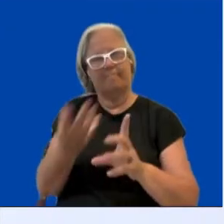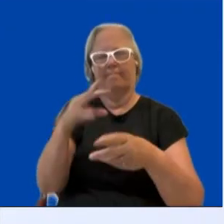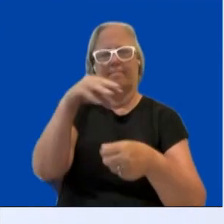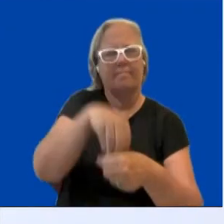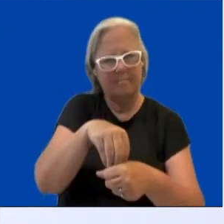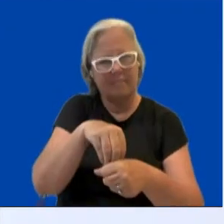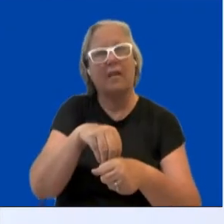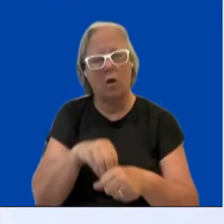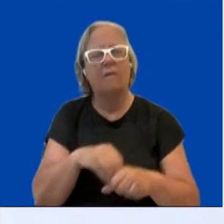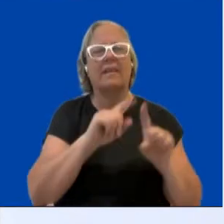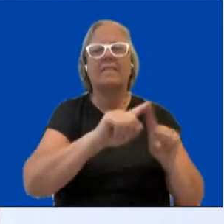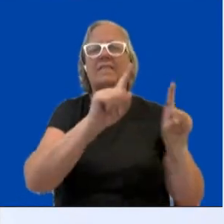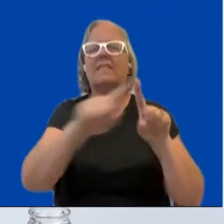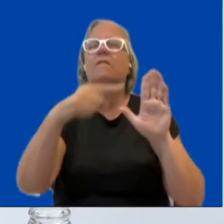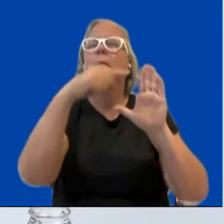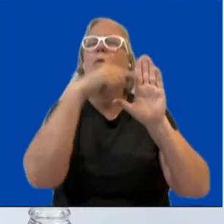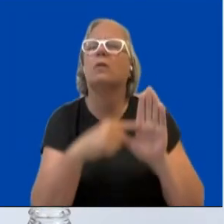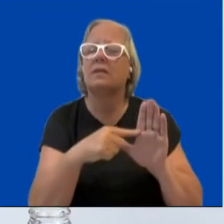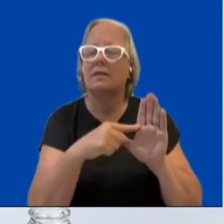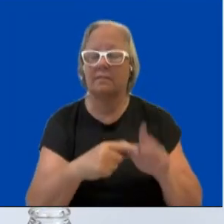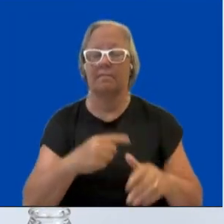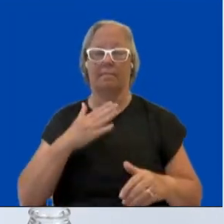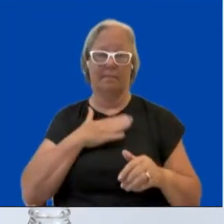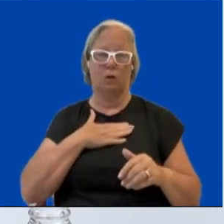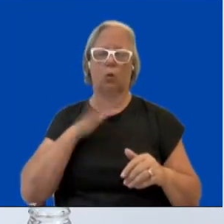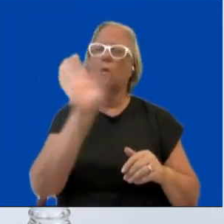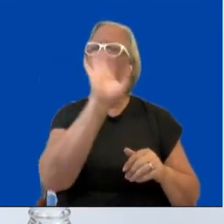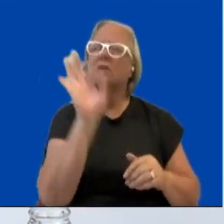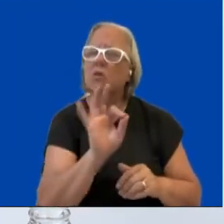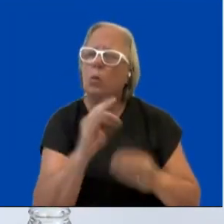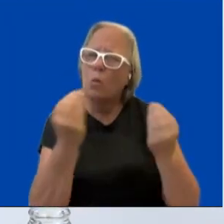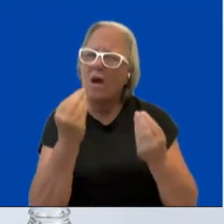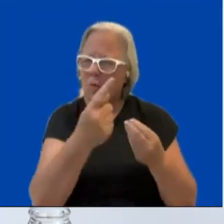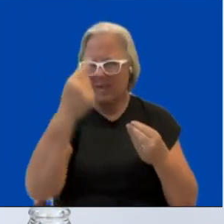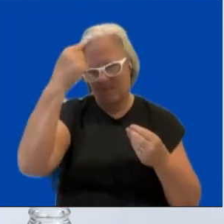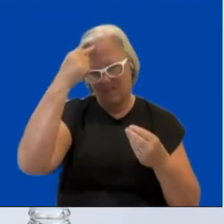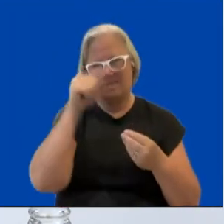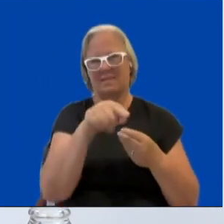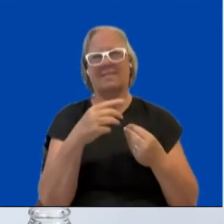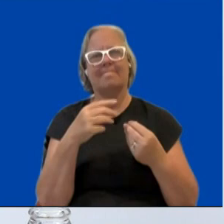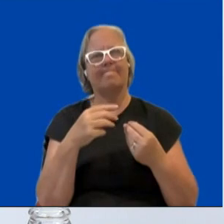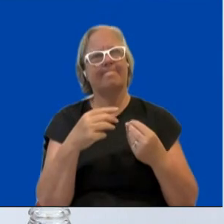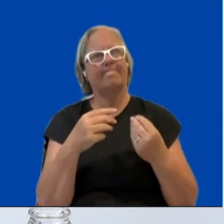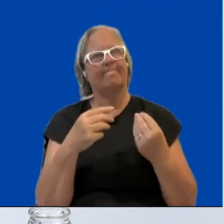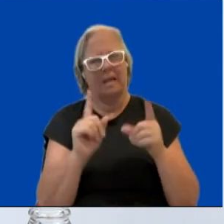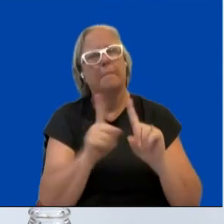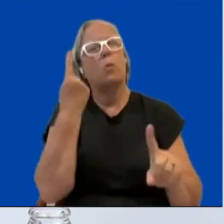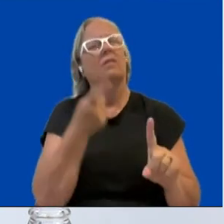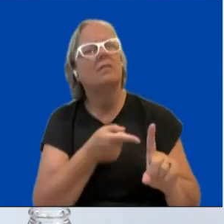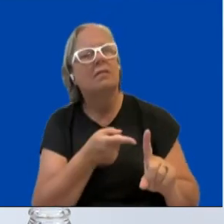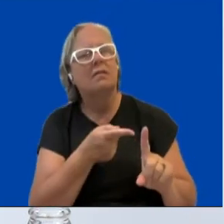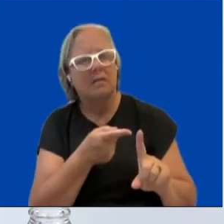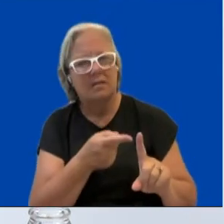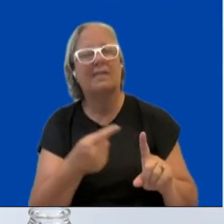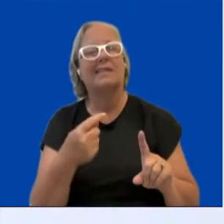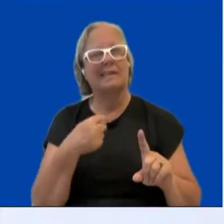My question would be why do you think it's so important that we move towards a green and gender equal